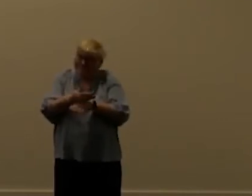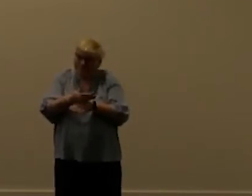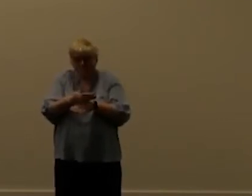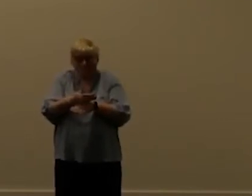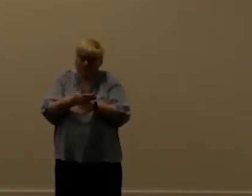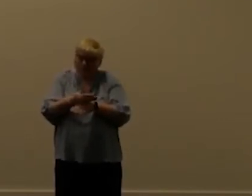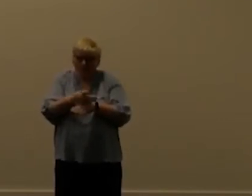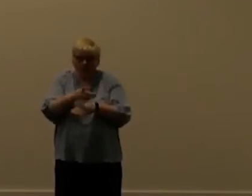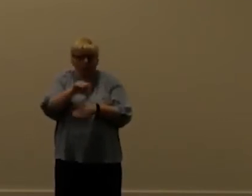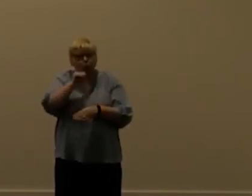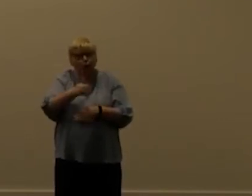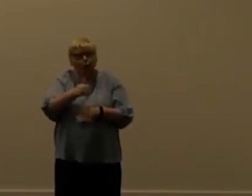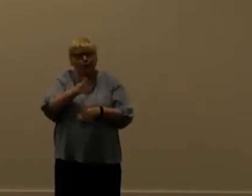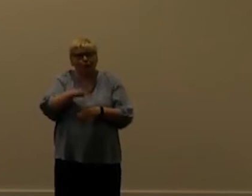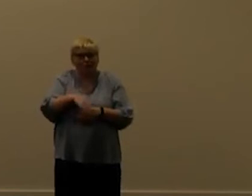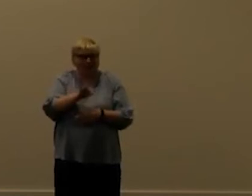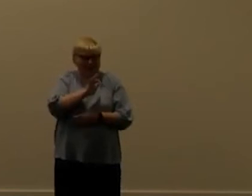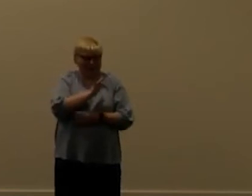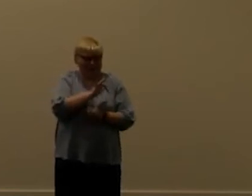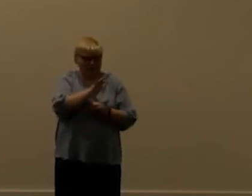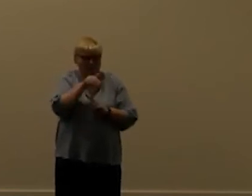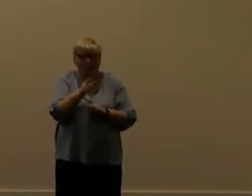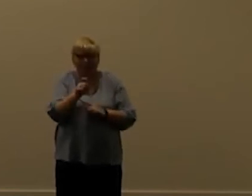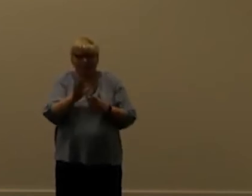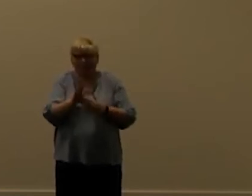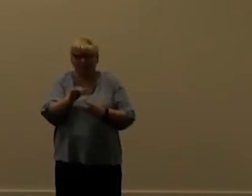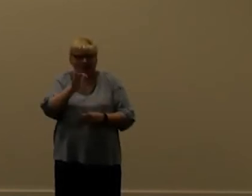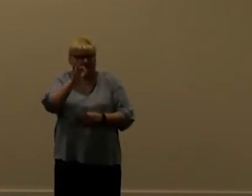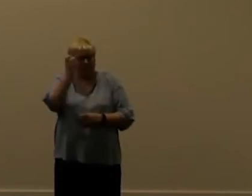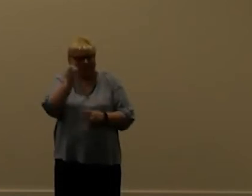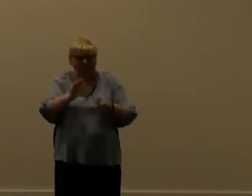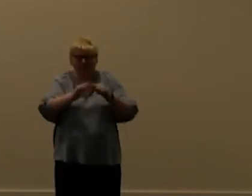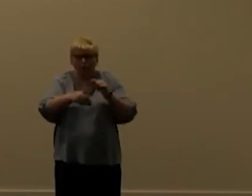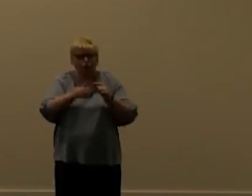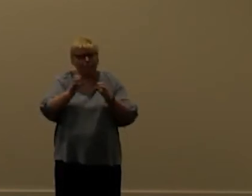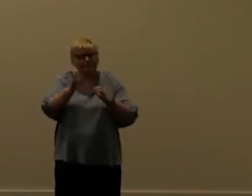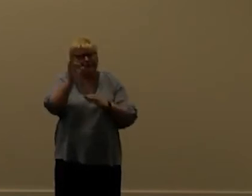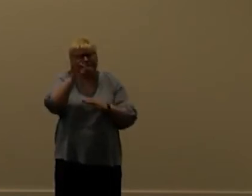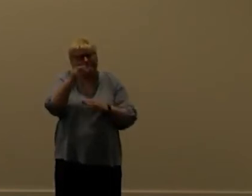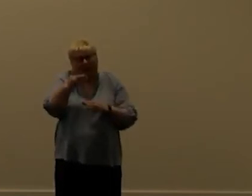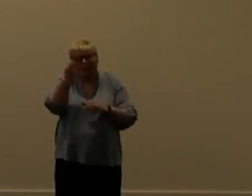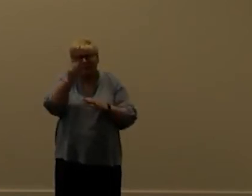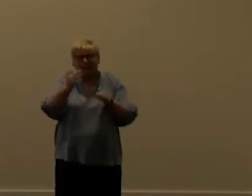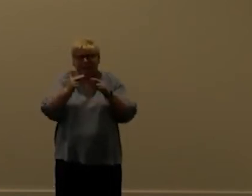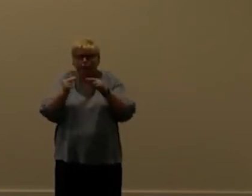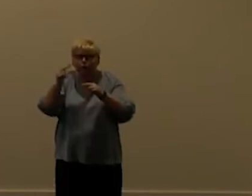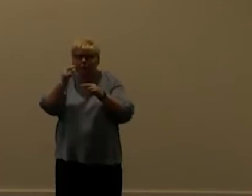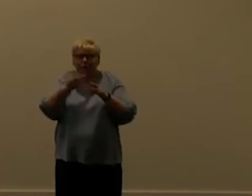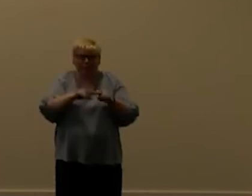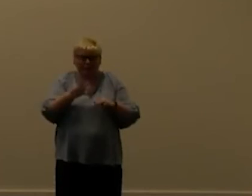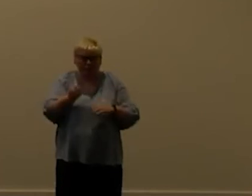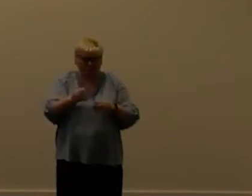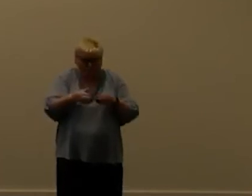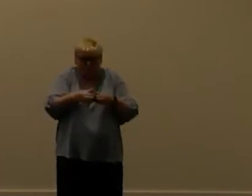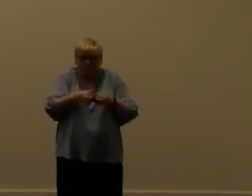note the overhead like if you have if you go from 10 to 11 that's like a 10 increase or 9 increase but if you have like a batch of